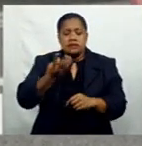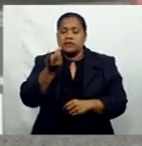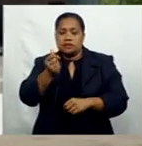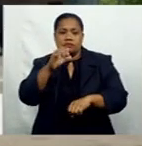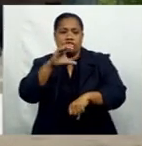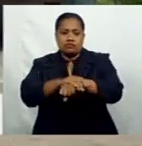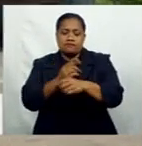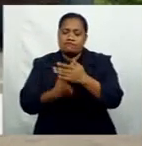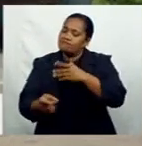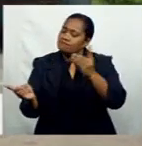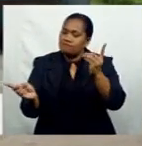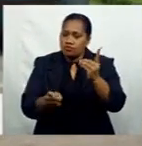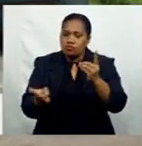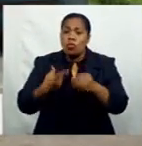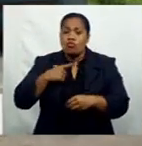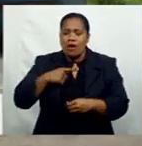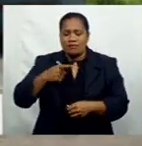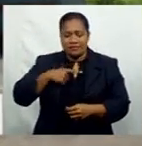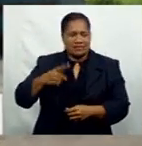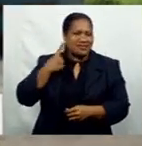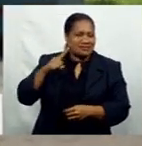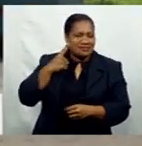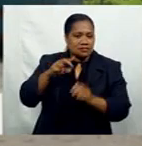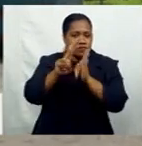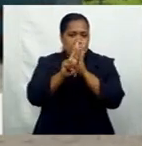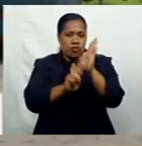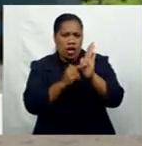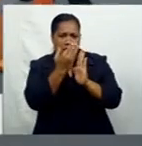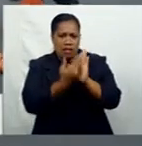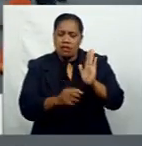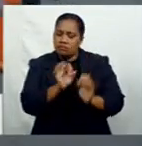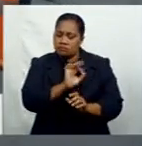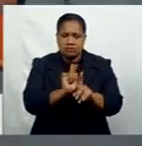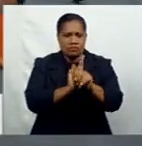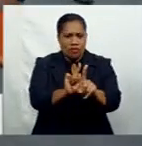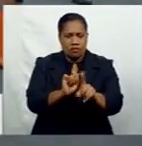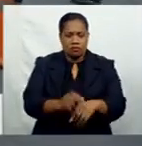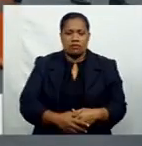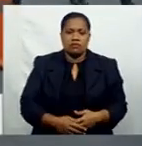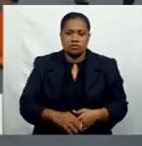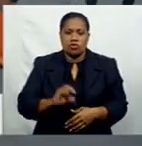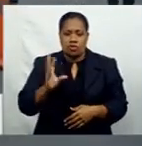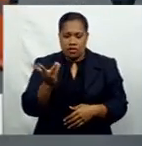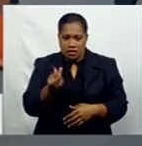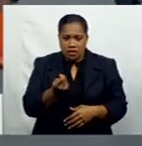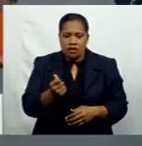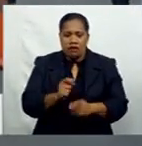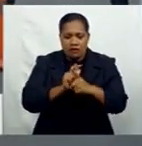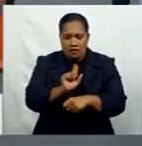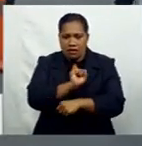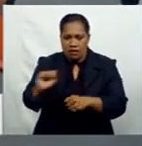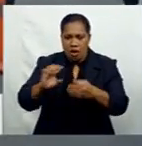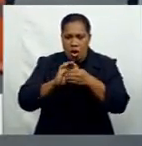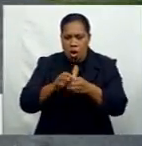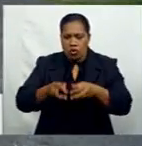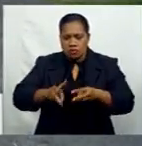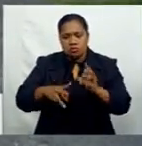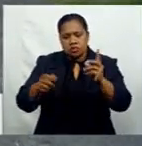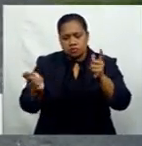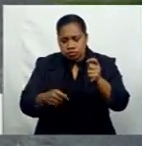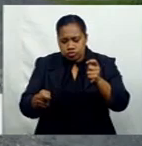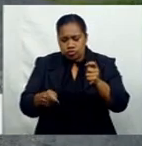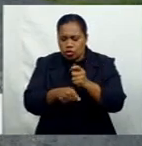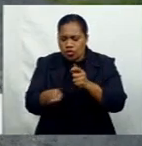been disciplined for breaching safety measures. Gilio says they've followed their internal process in disciplining those officers, including